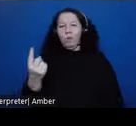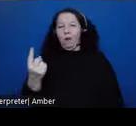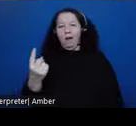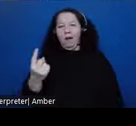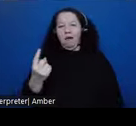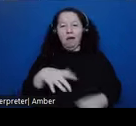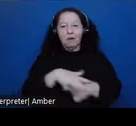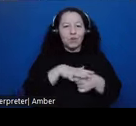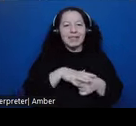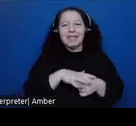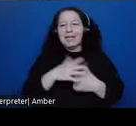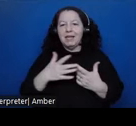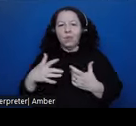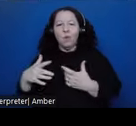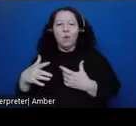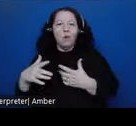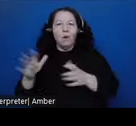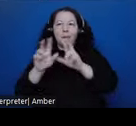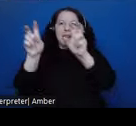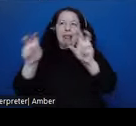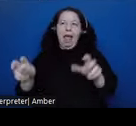palatial precinct. Rather, it's this more